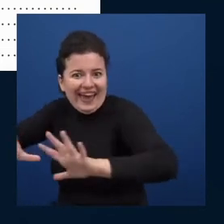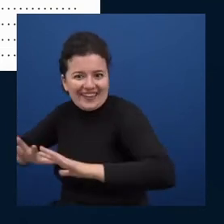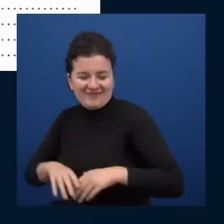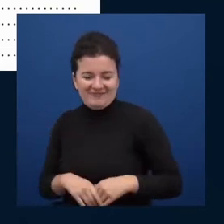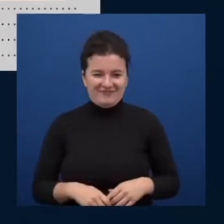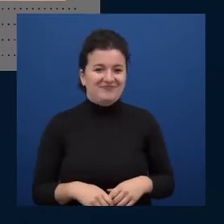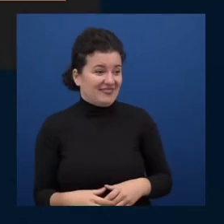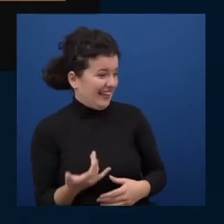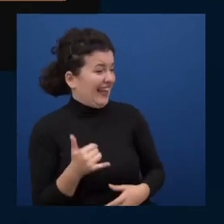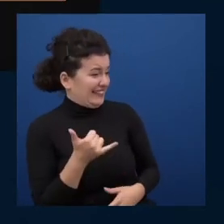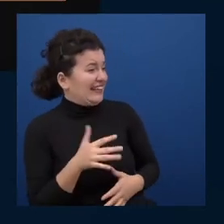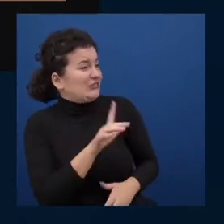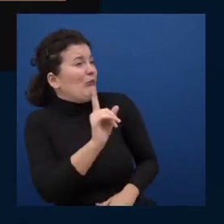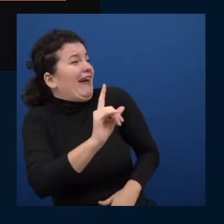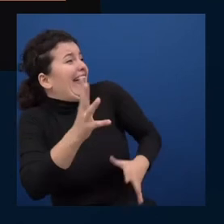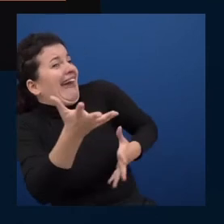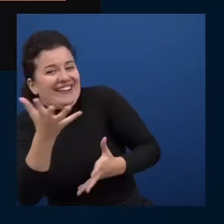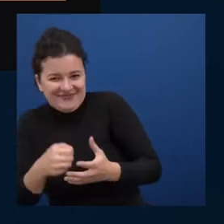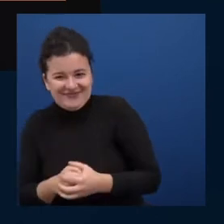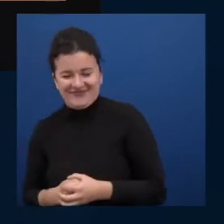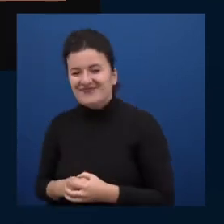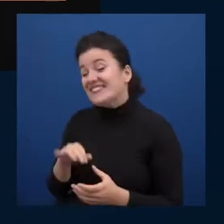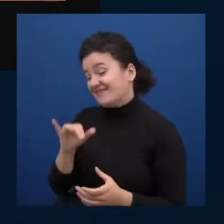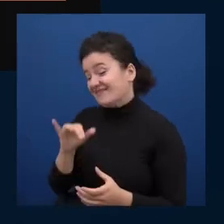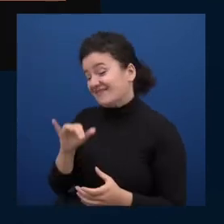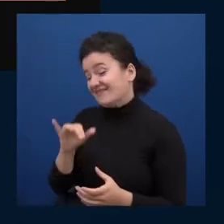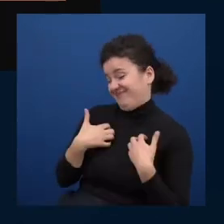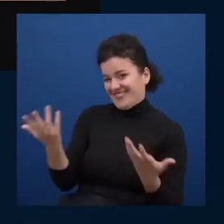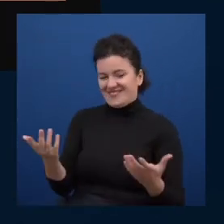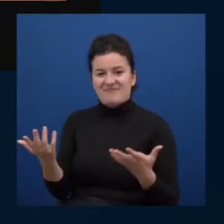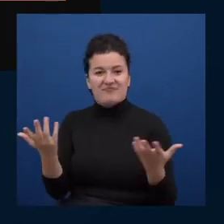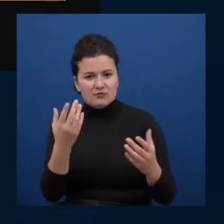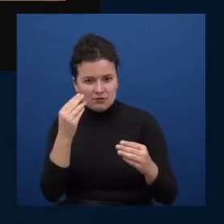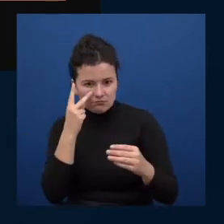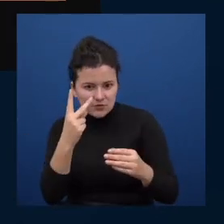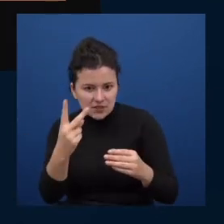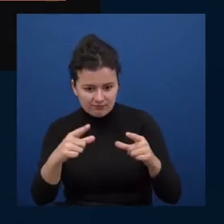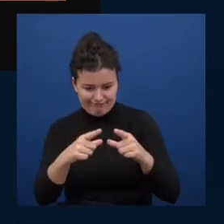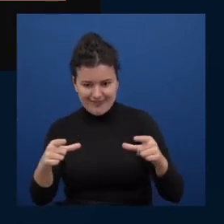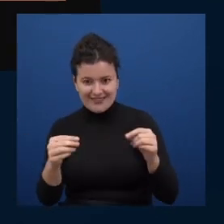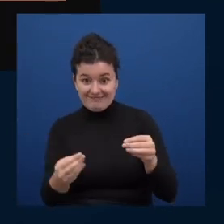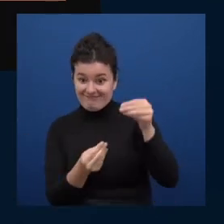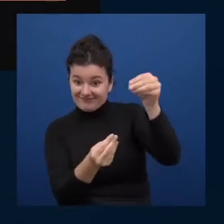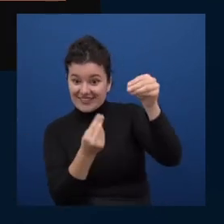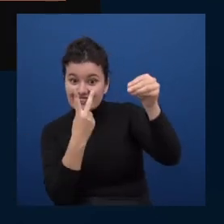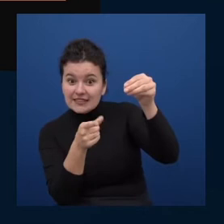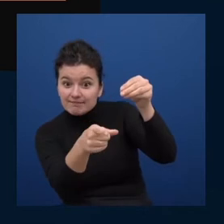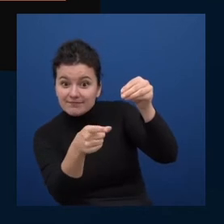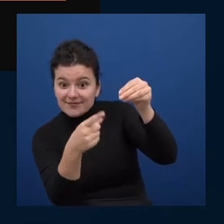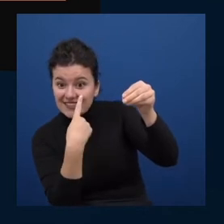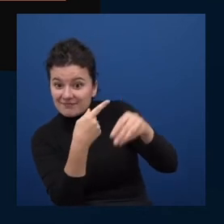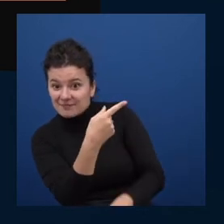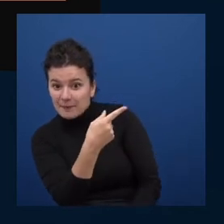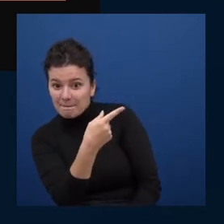okay so here's the part that's interesting i actually have the file i have the disc right here in front of me so it's one of these guys right